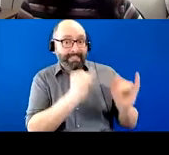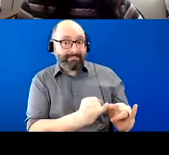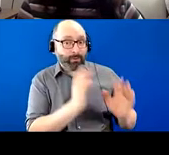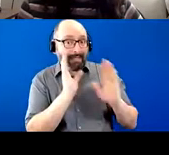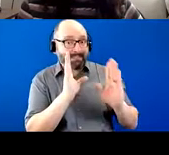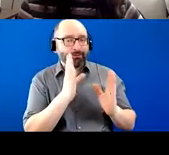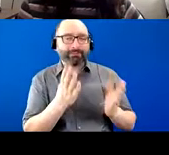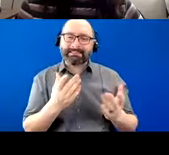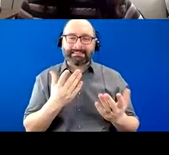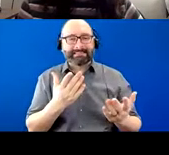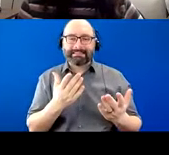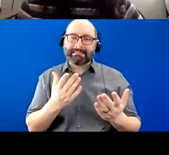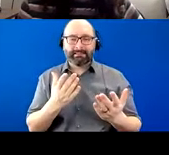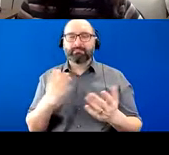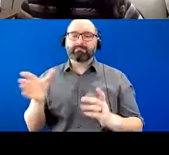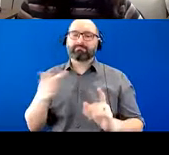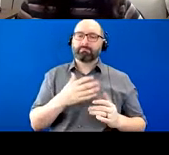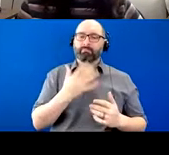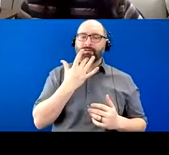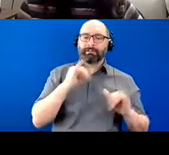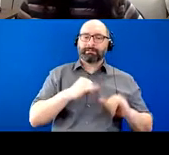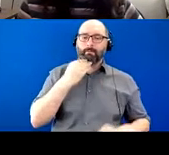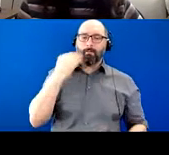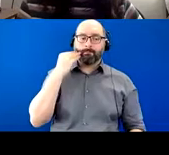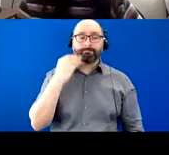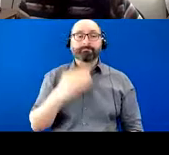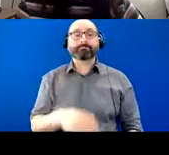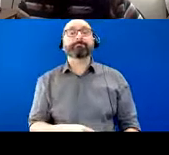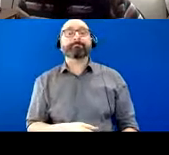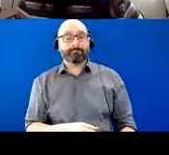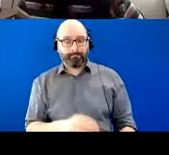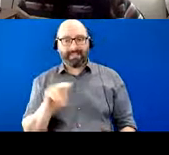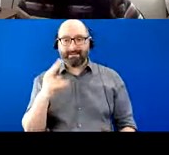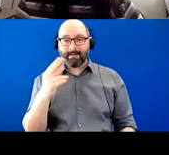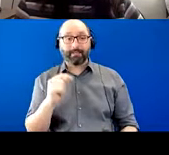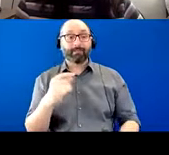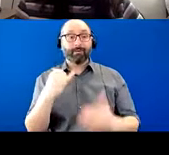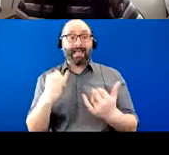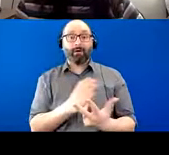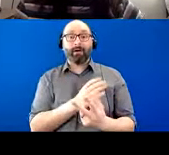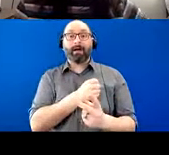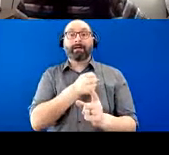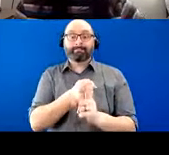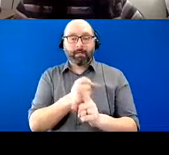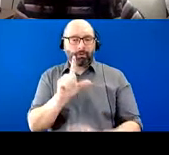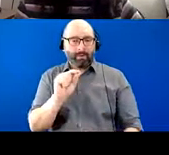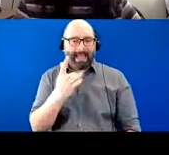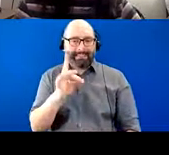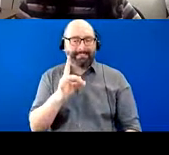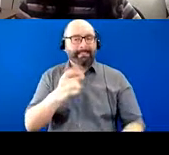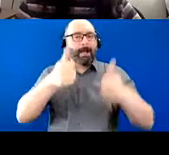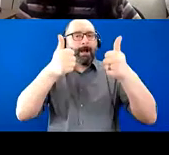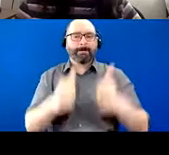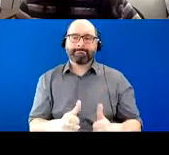So as we kind of go through, um, in 2018, um, he started to decline a lot more. So he had repeated